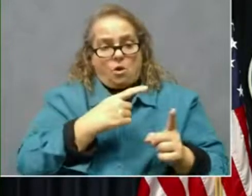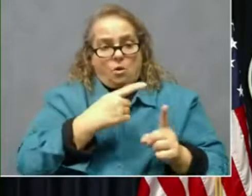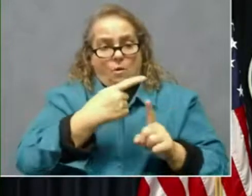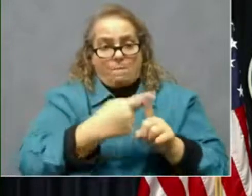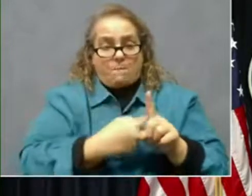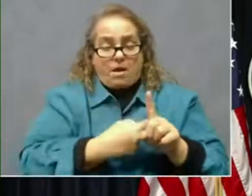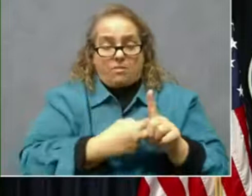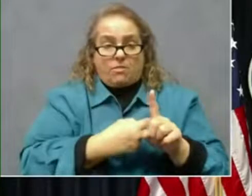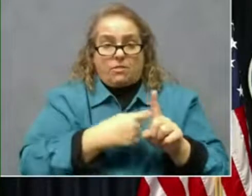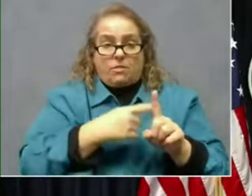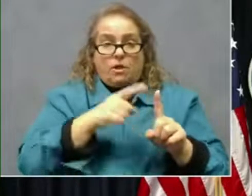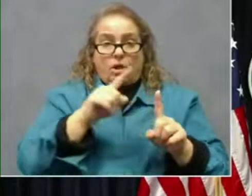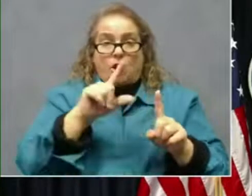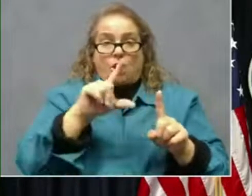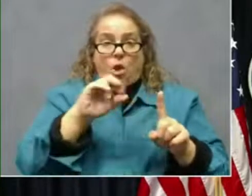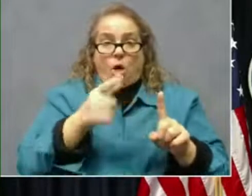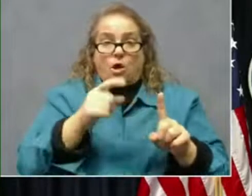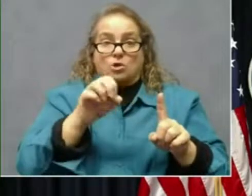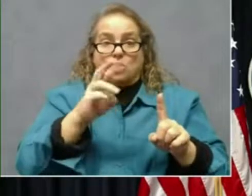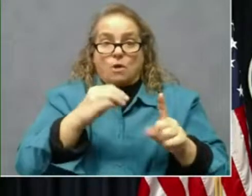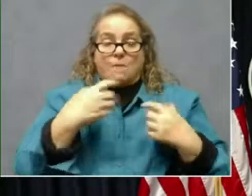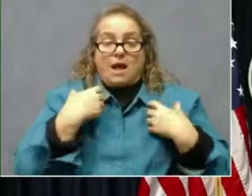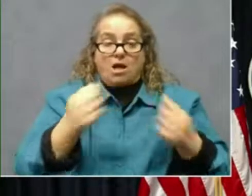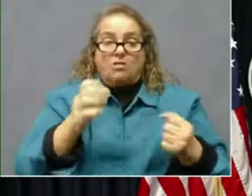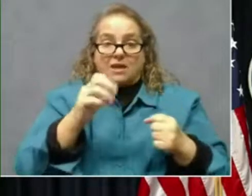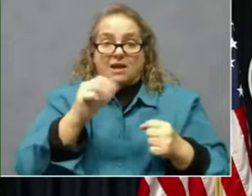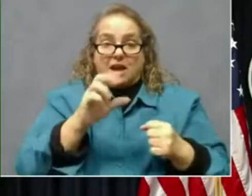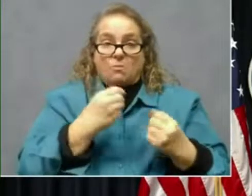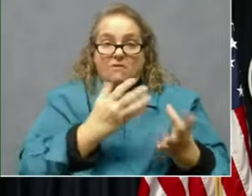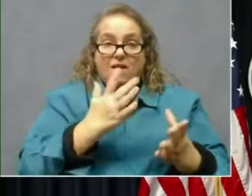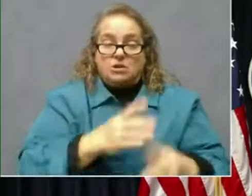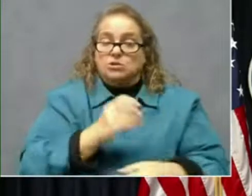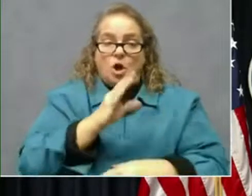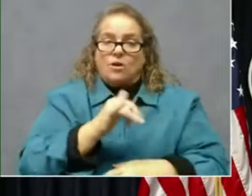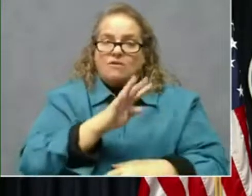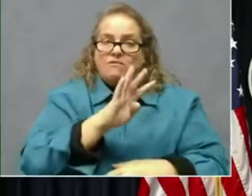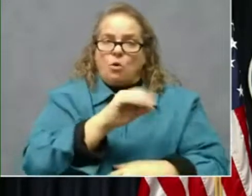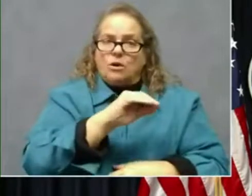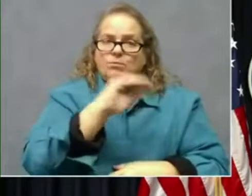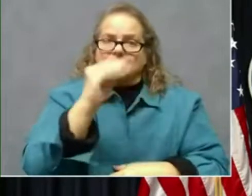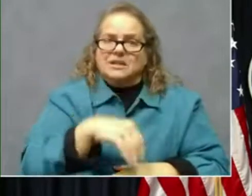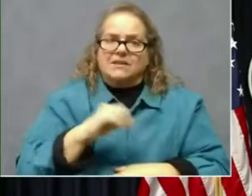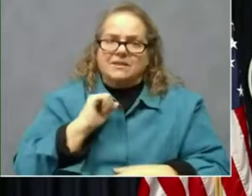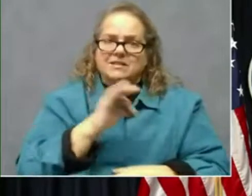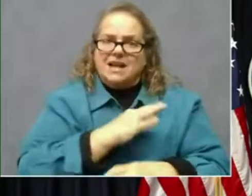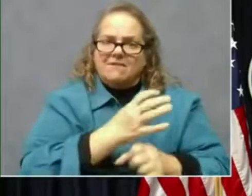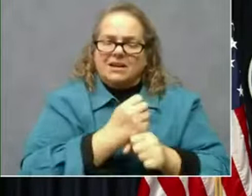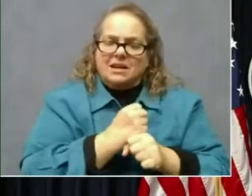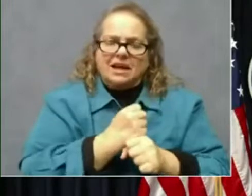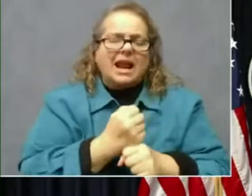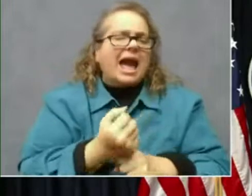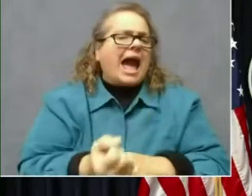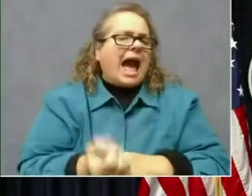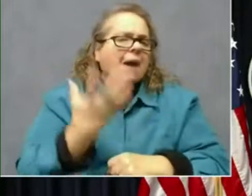of staff were getting the COVID-19 vaccine. Do you know what our number is for the staff at the long-term facilities? And then